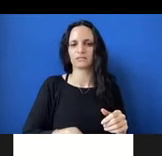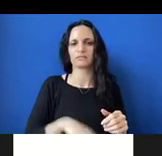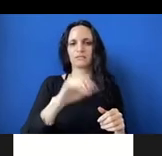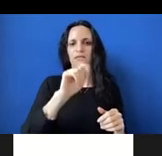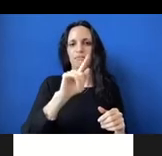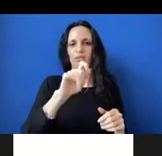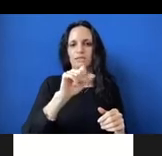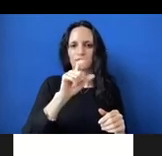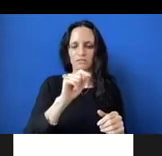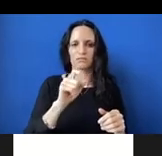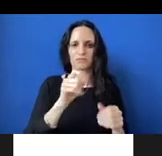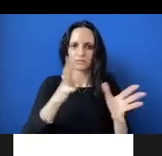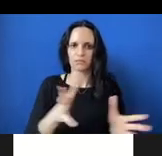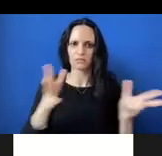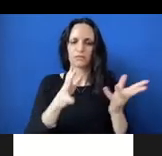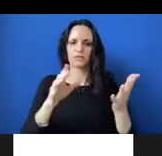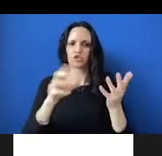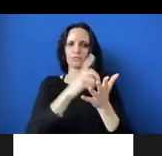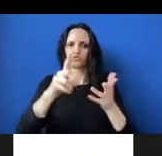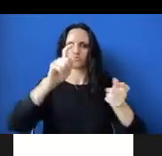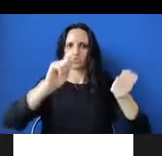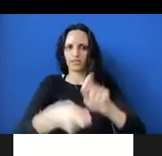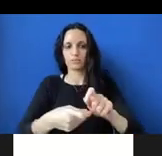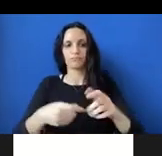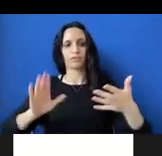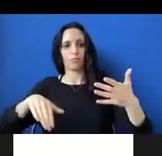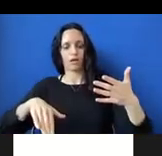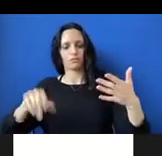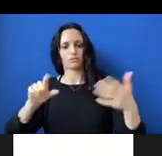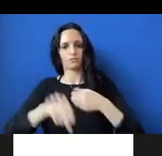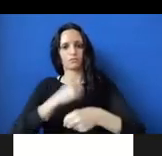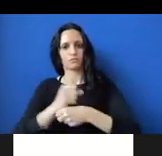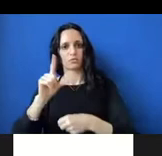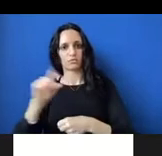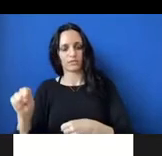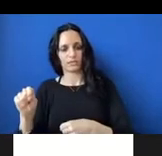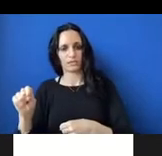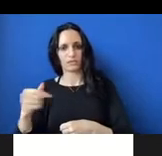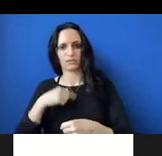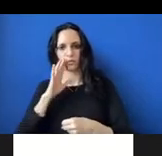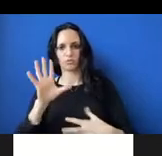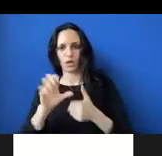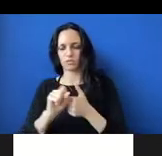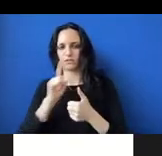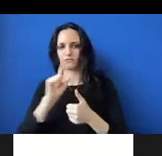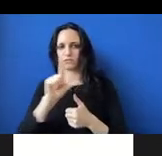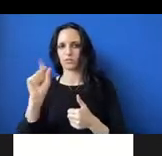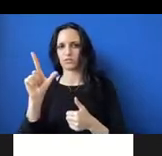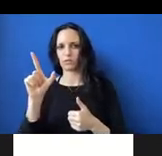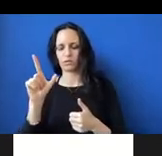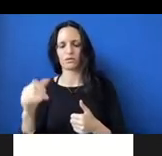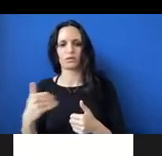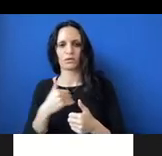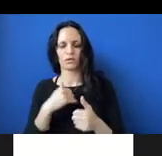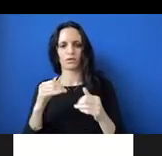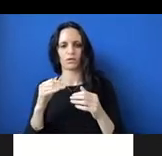changes. You'll notice that at the bottom, even in 2020, and I will update for 2021, there are significant